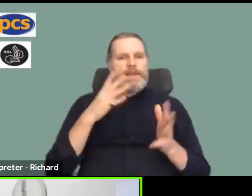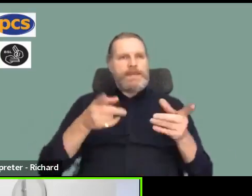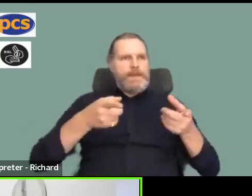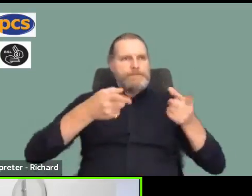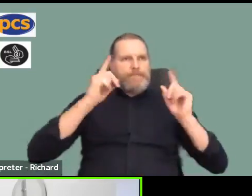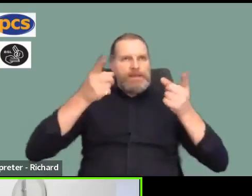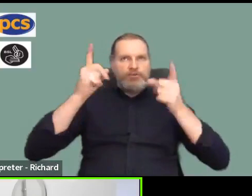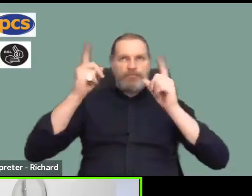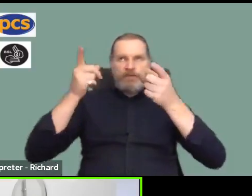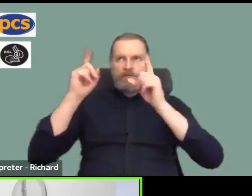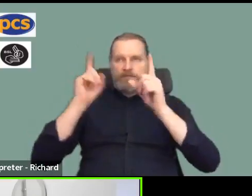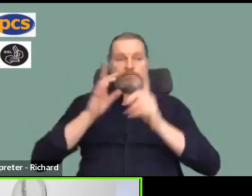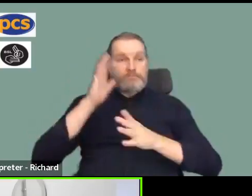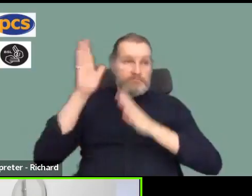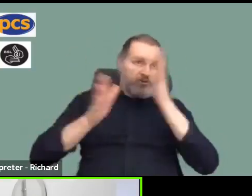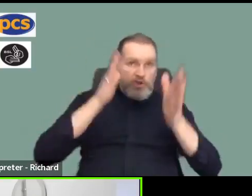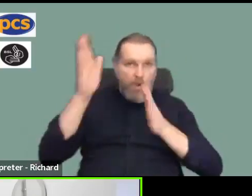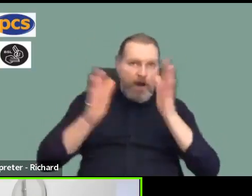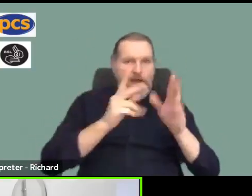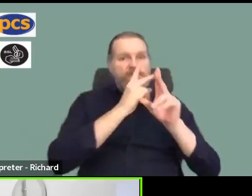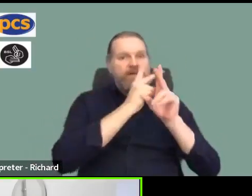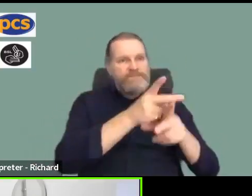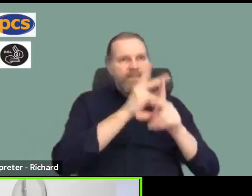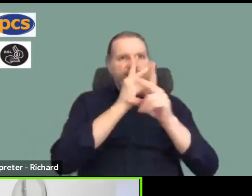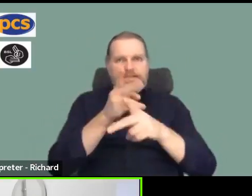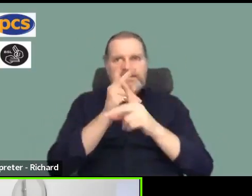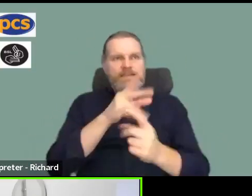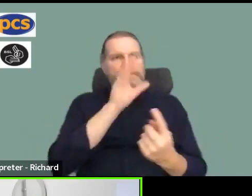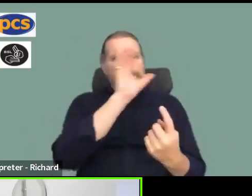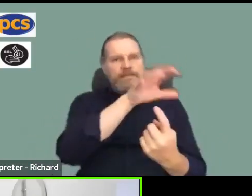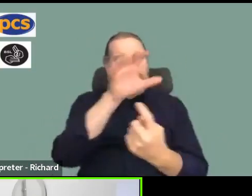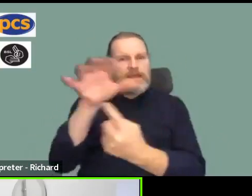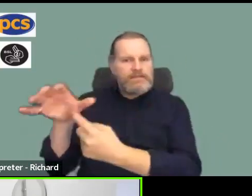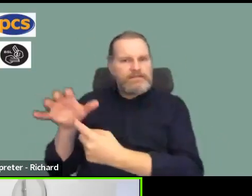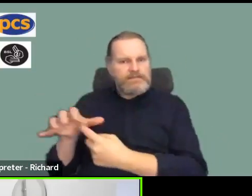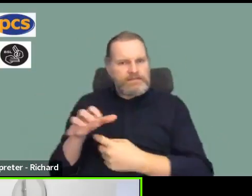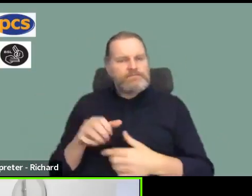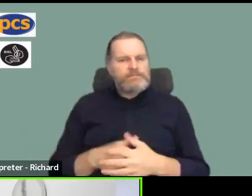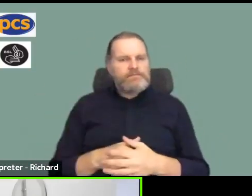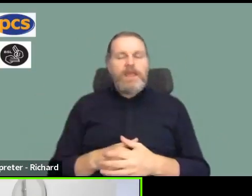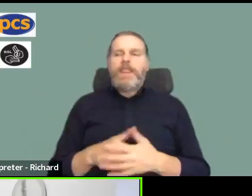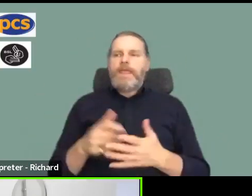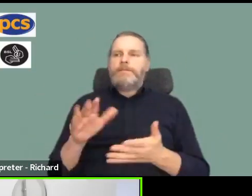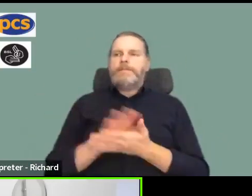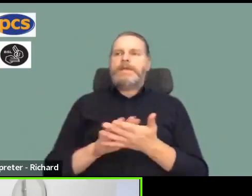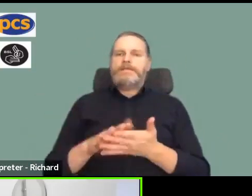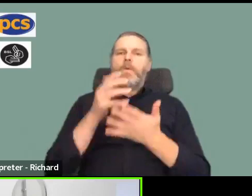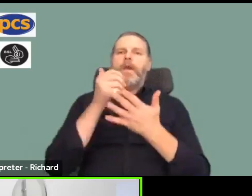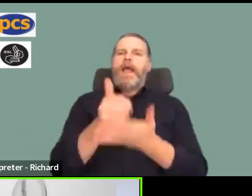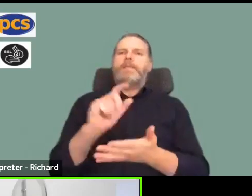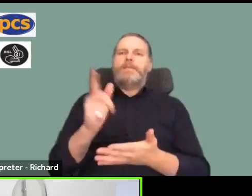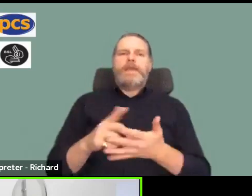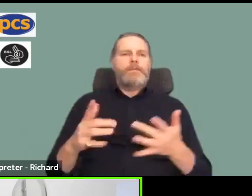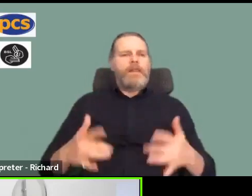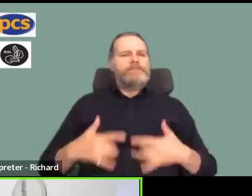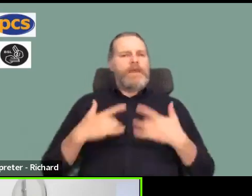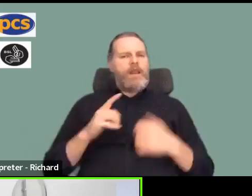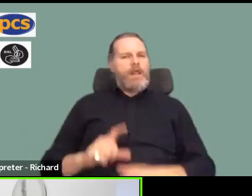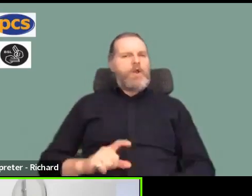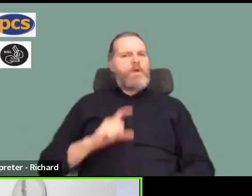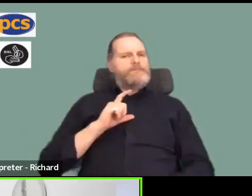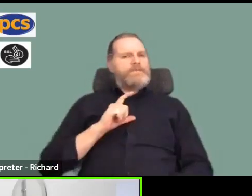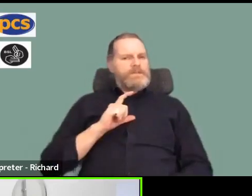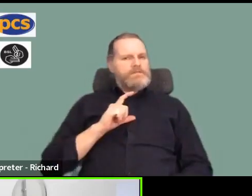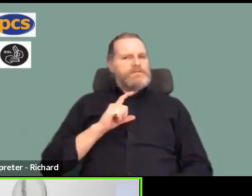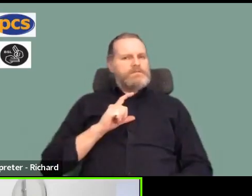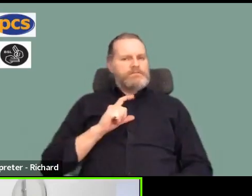strike action and the backlash that they feel they will get. So, this thing about giving people confidence, isn't it? Letting people know that there's something